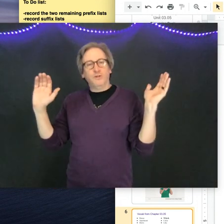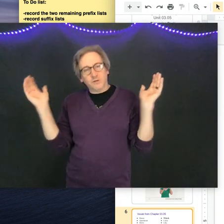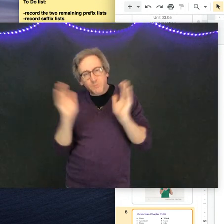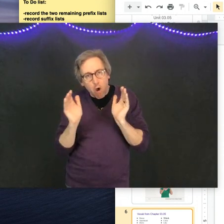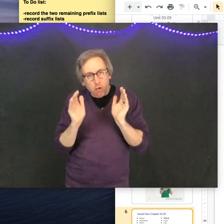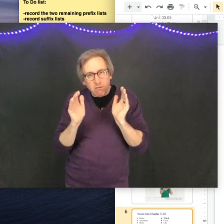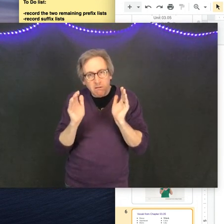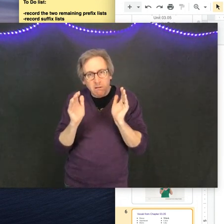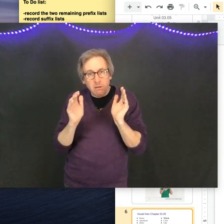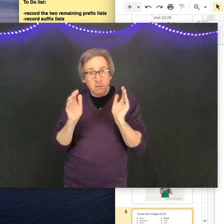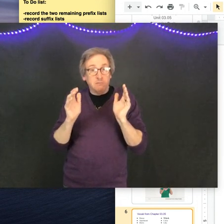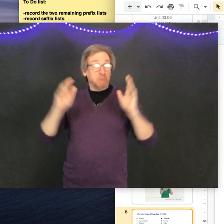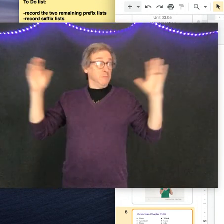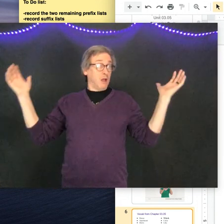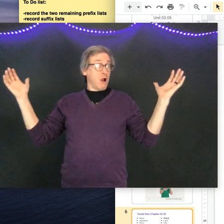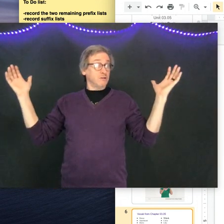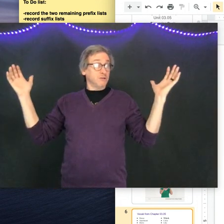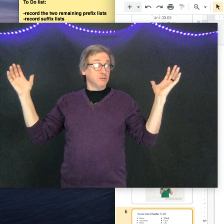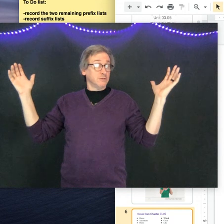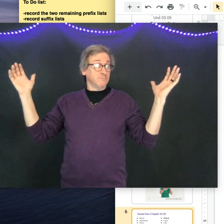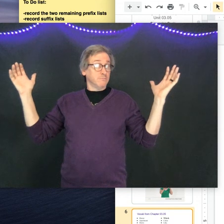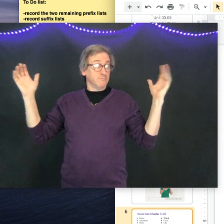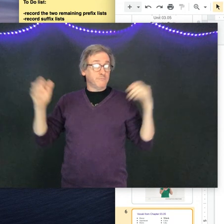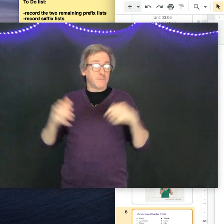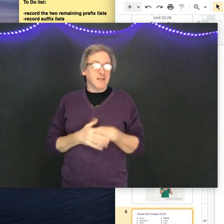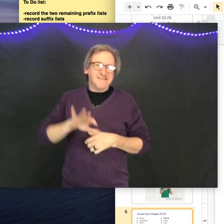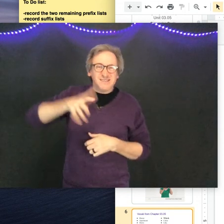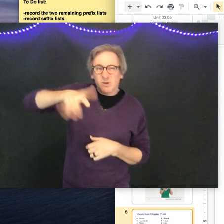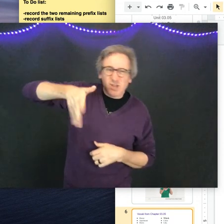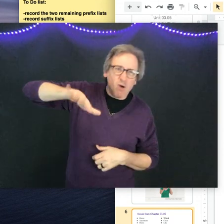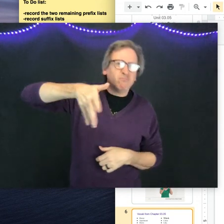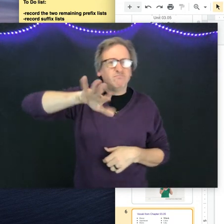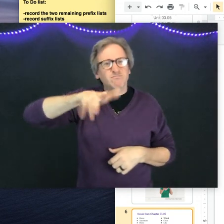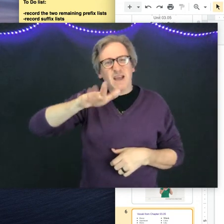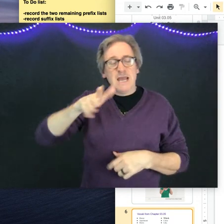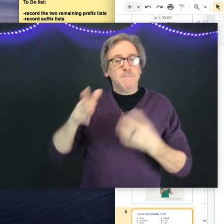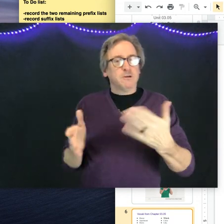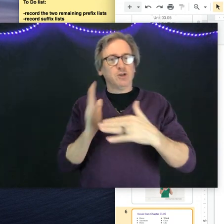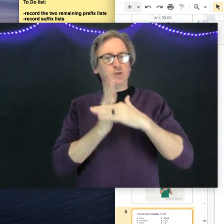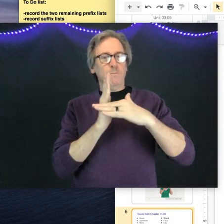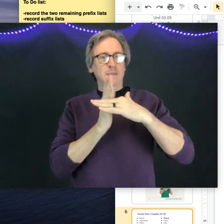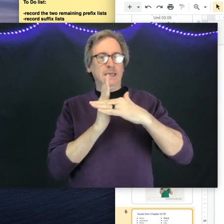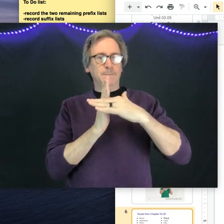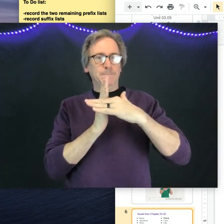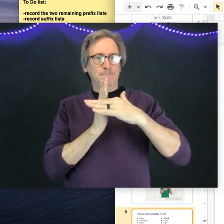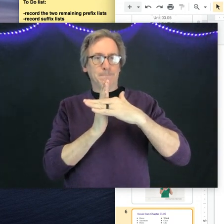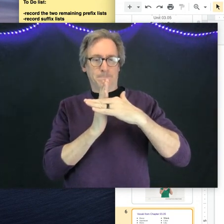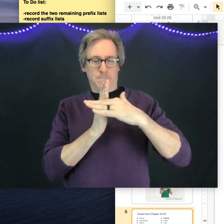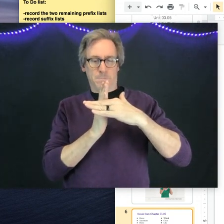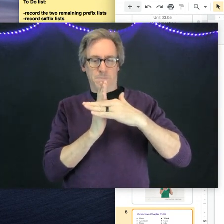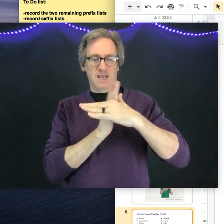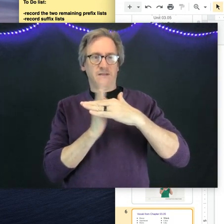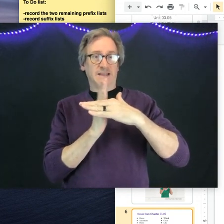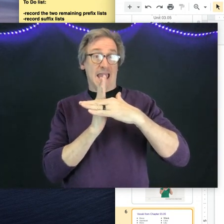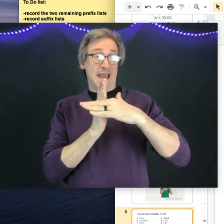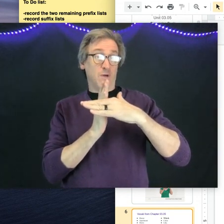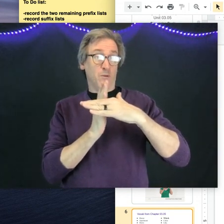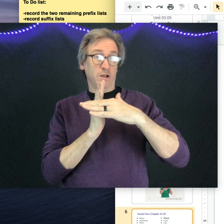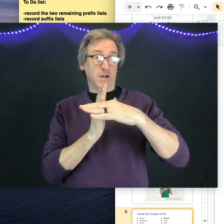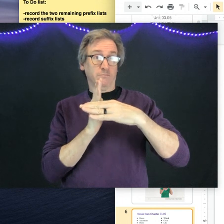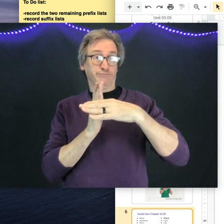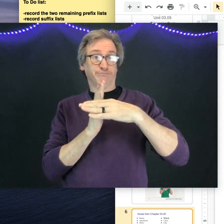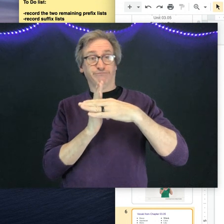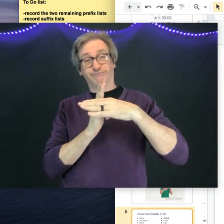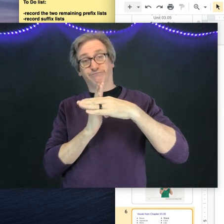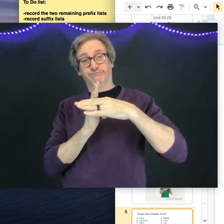We'll know small, large, so-so. There's also medium. Kind of like the halfway